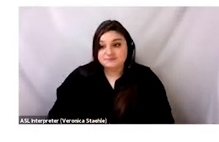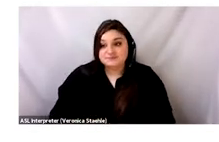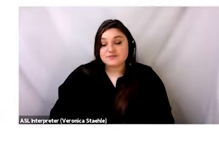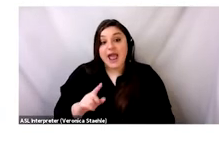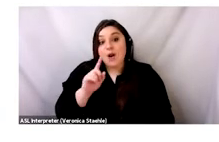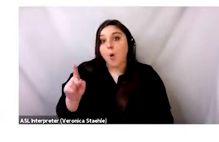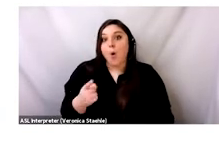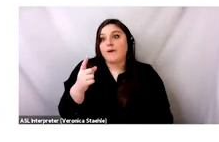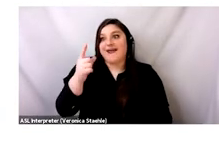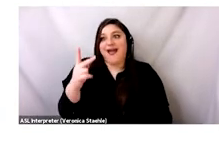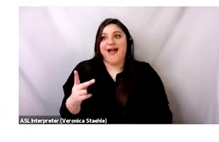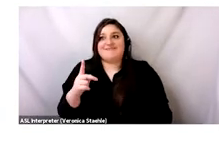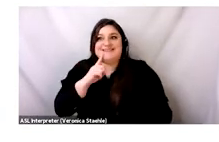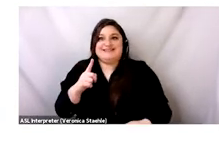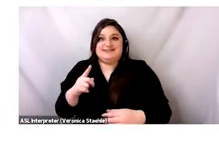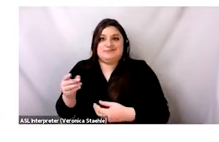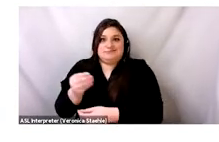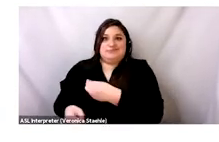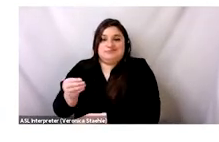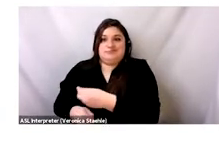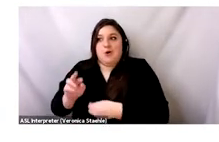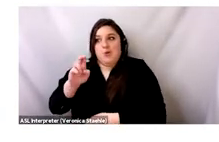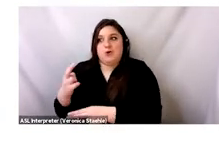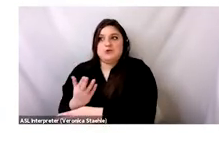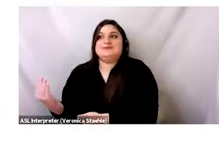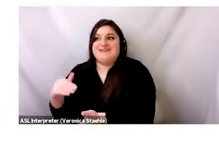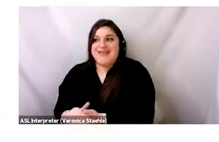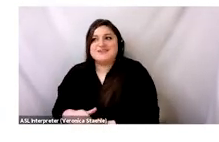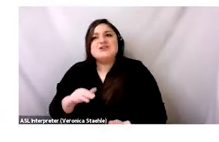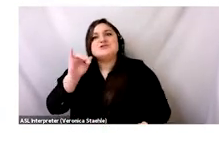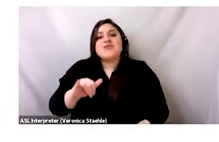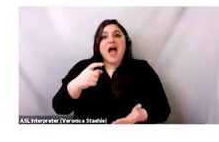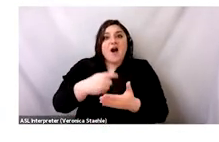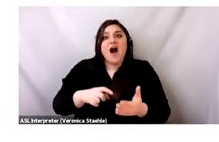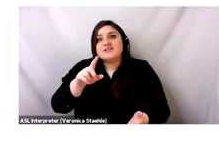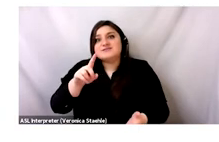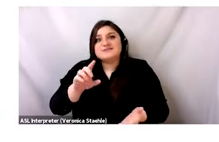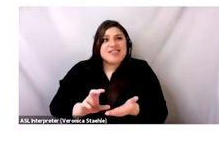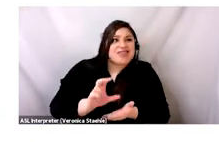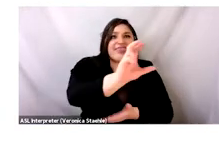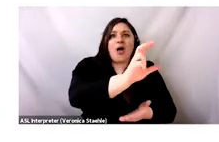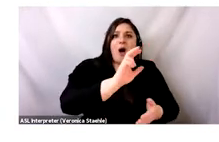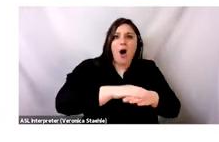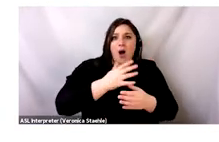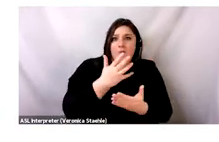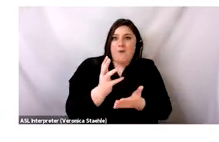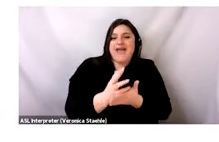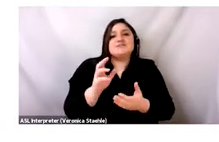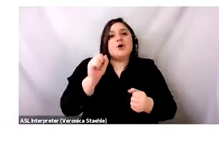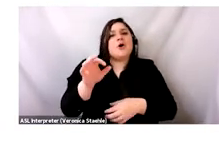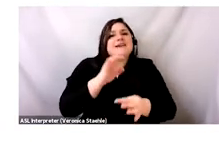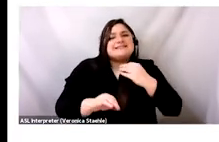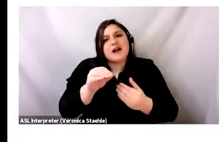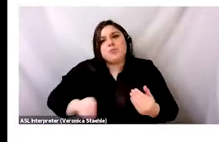to dispose of only a portion of the secondhand clothing waste that's generated by Contamanto. And, you know, that's money that could have gone into